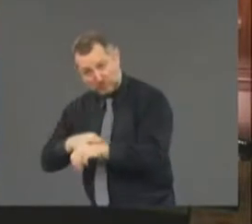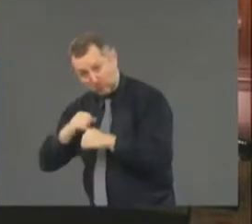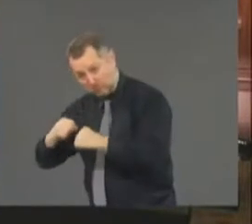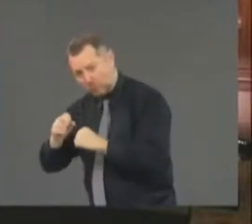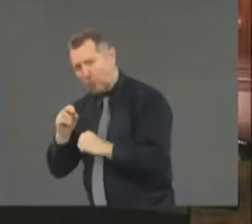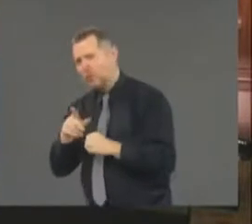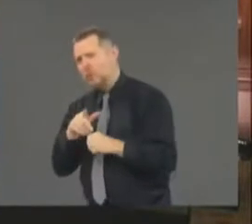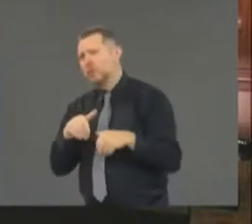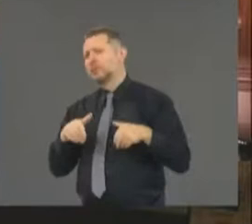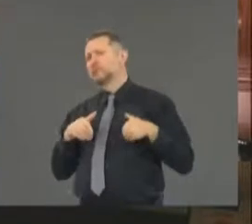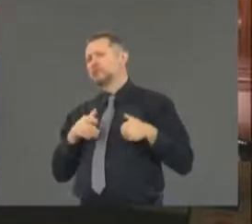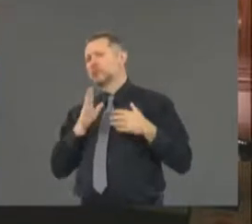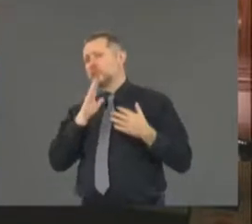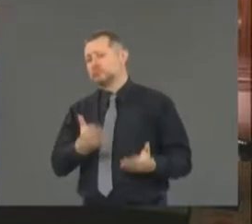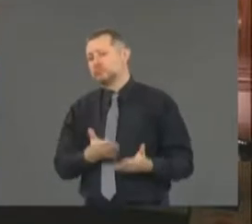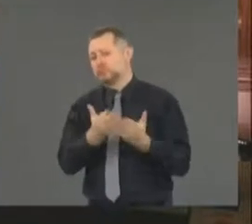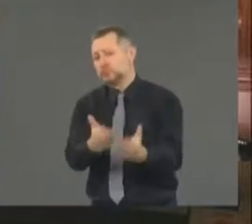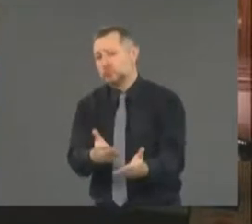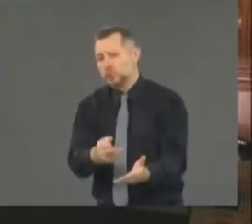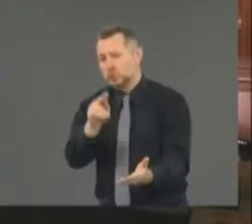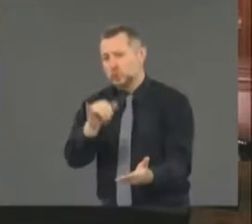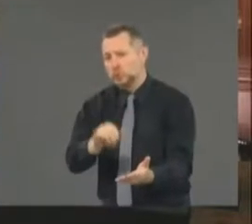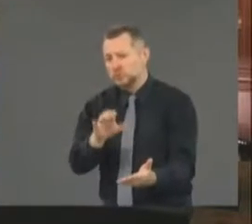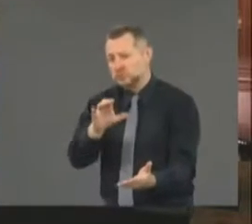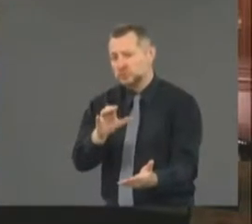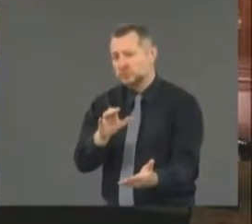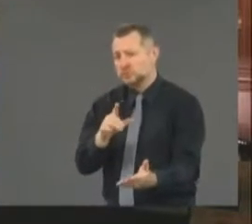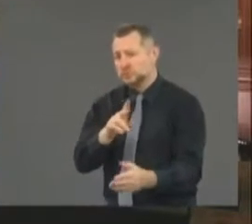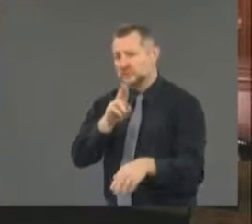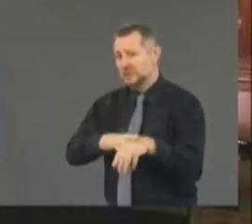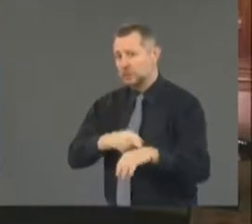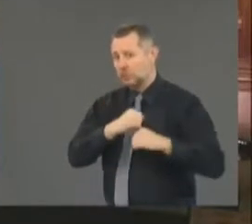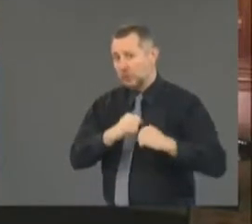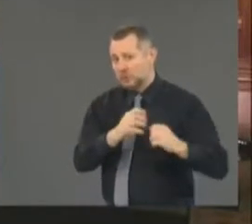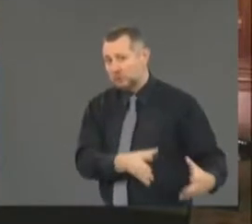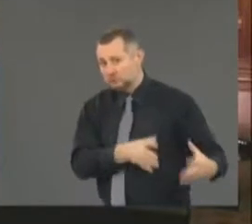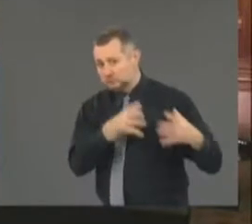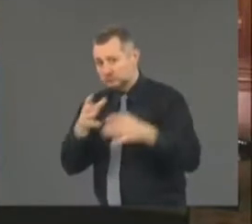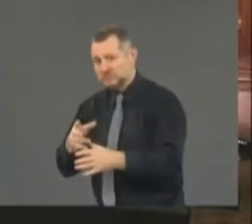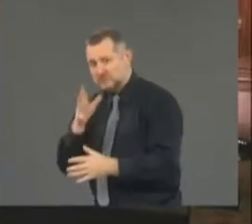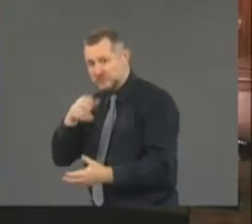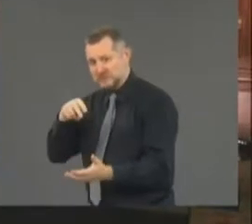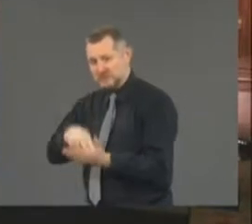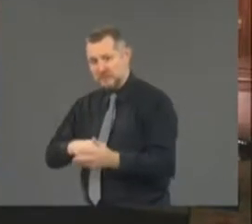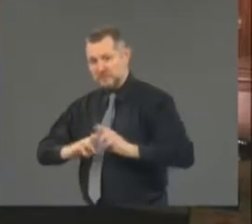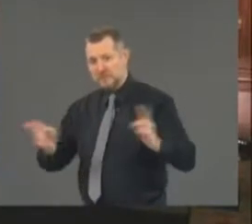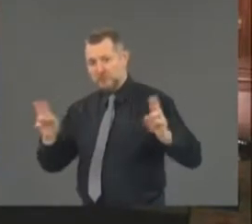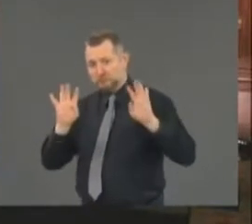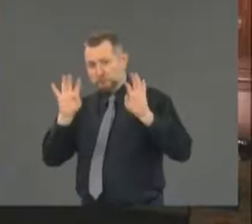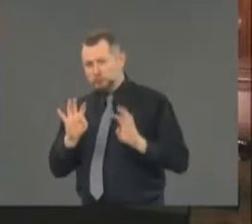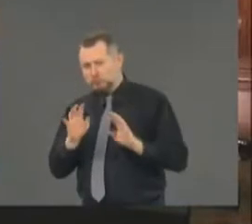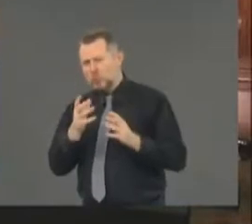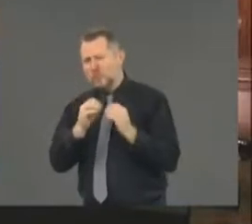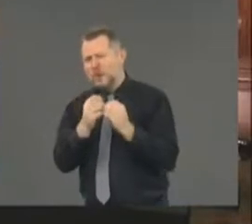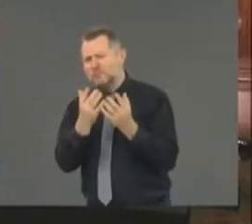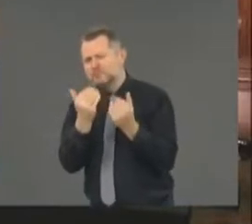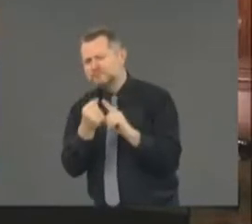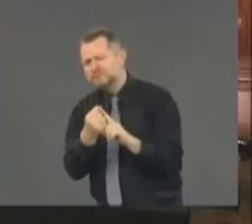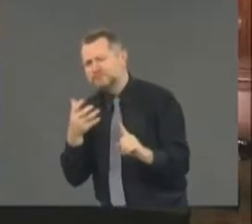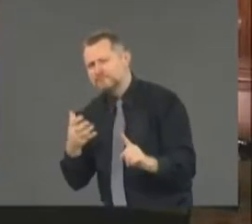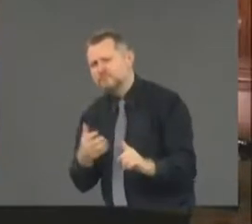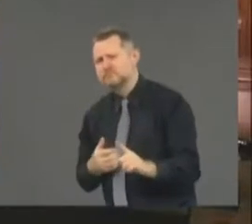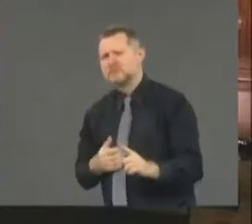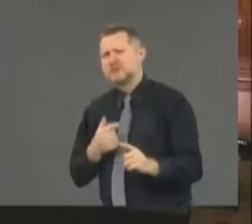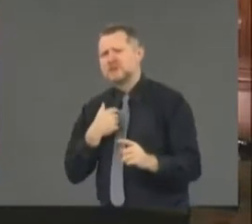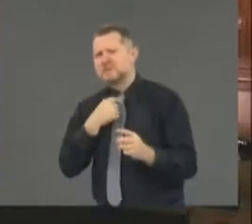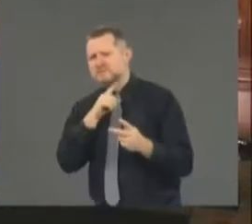city officials that you thought the National Guard should be on standby? And just shed a little bit more light on that and when you think it would appropriate to do that, especially